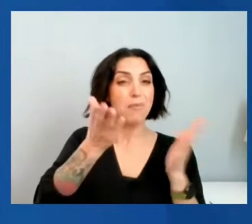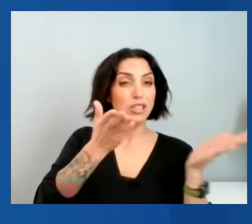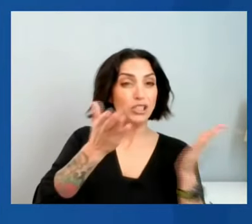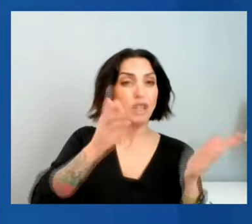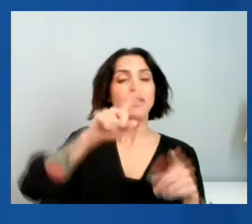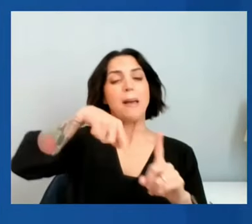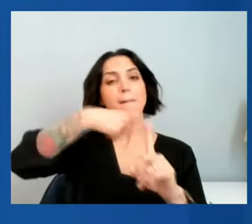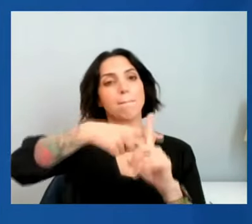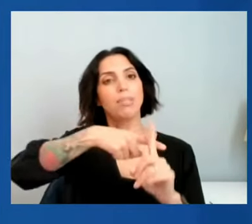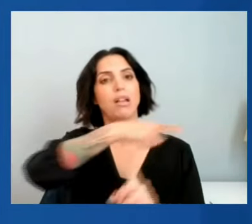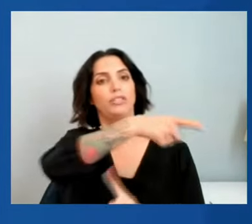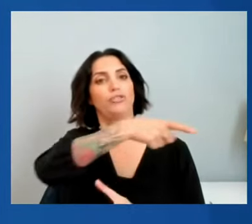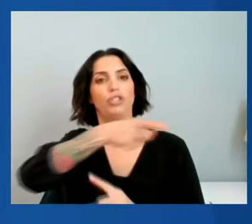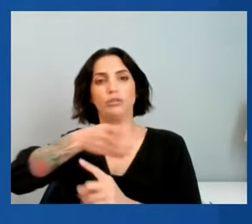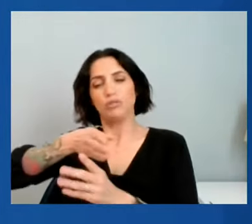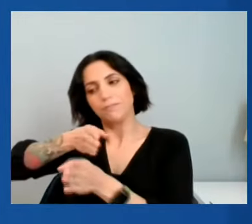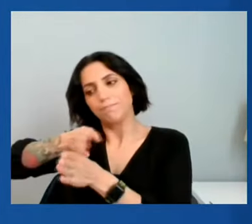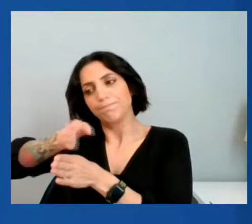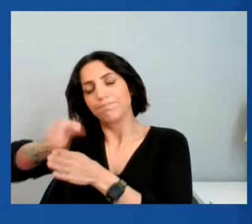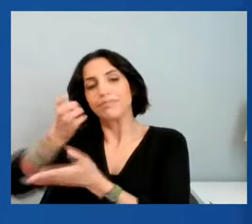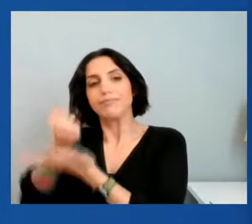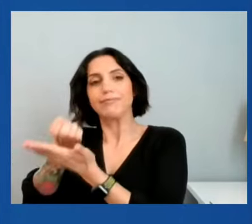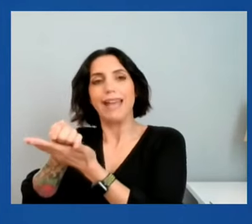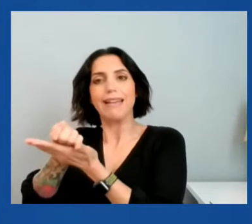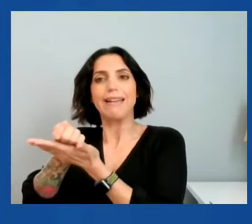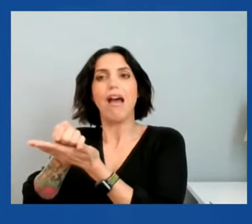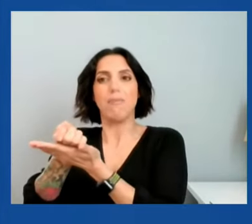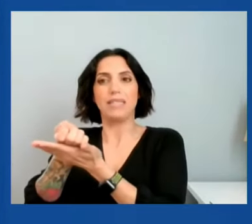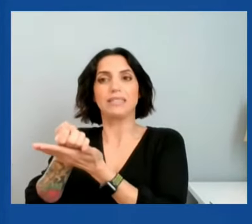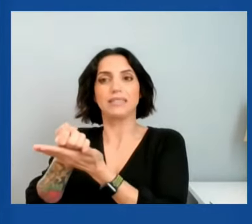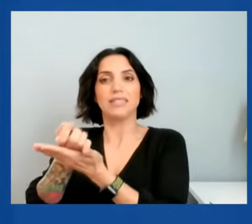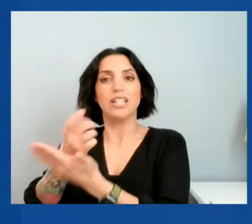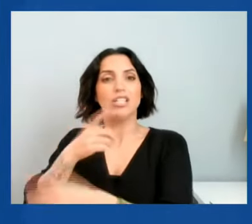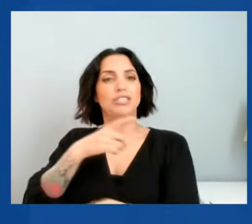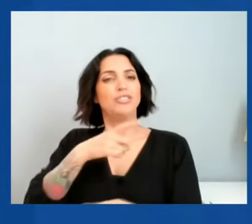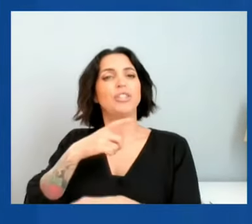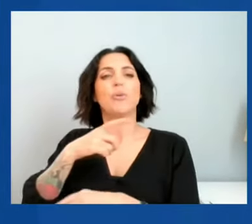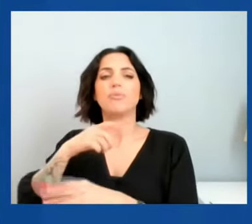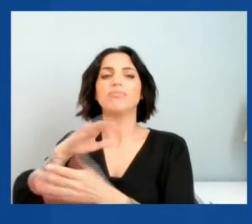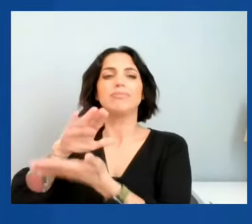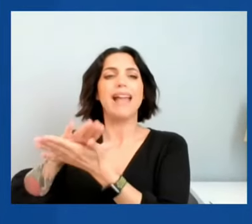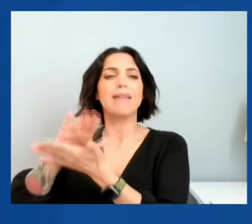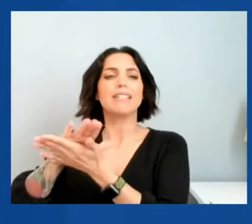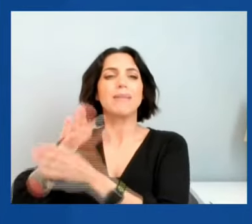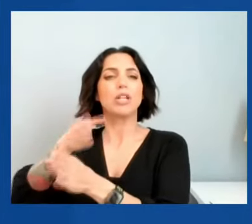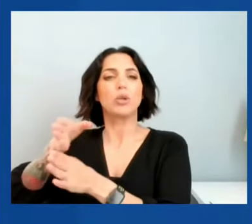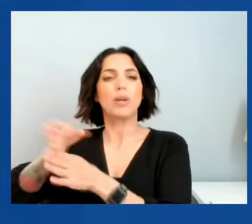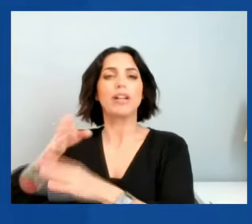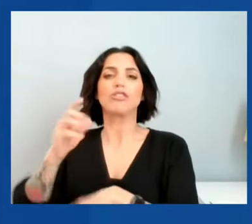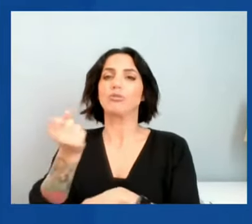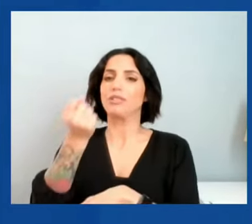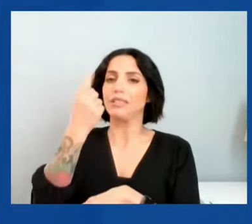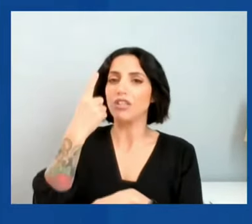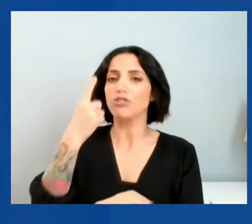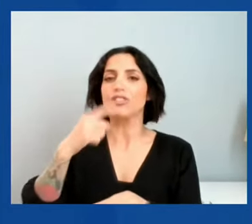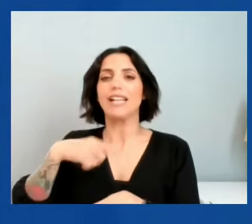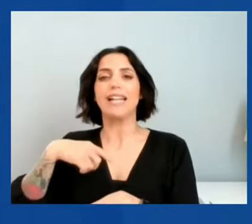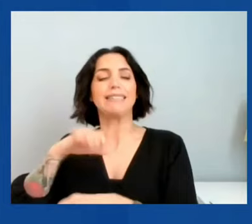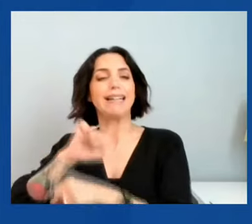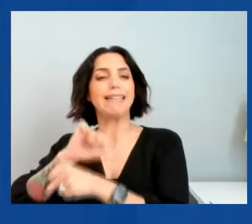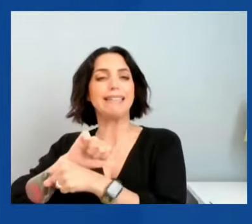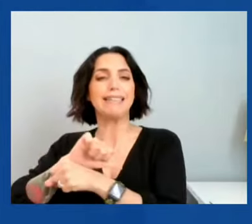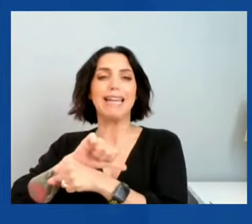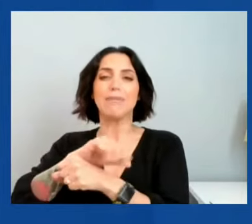her extraordinarily impressive academic career. From understanding labor markets to evaluating international